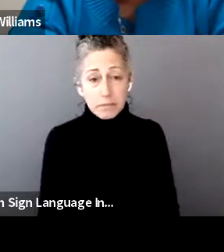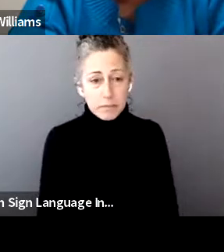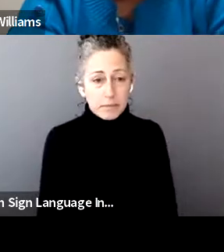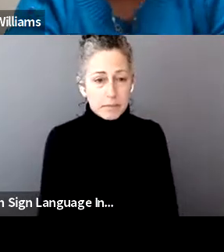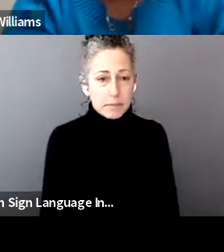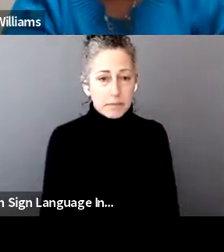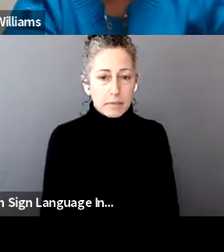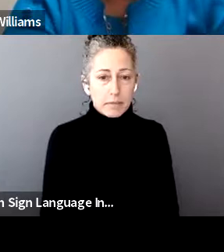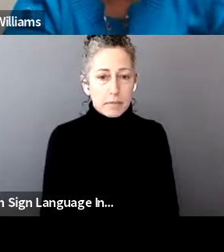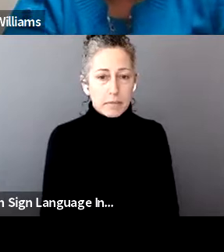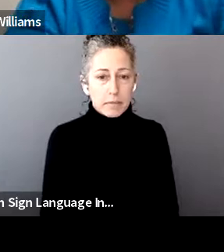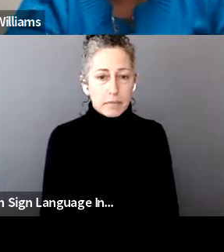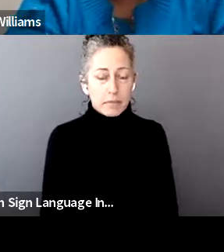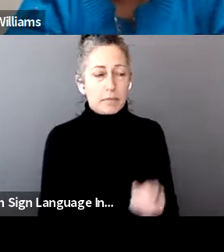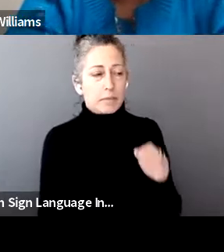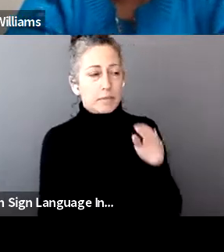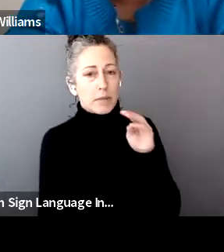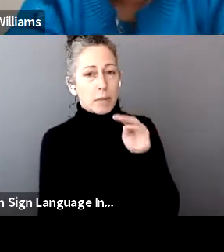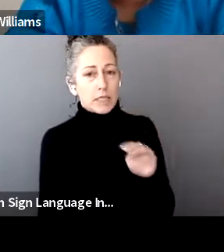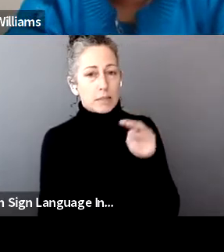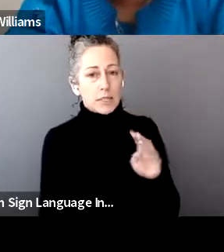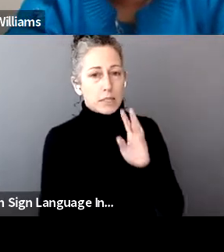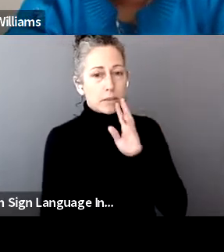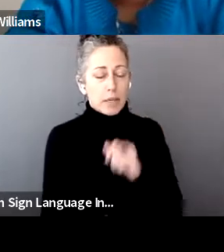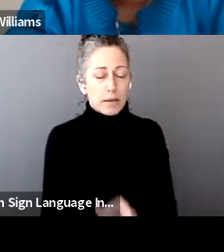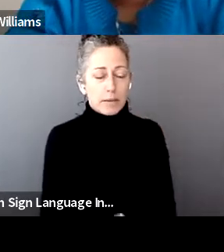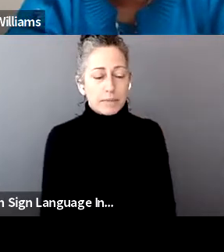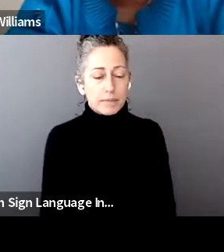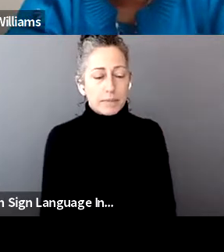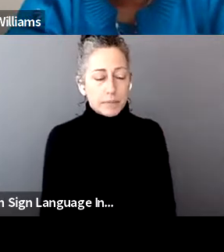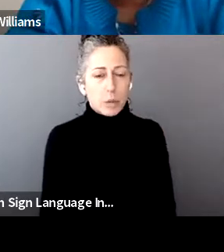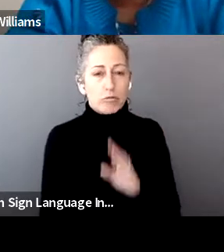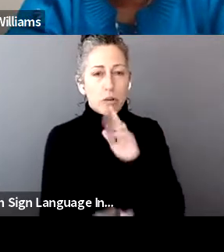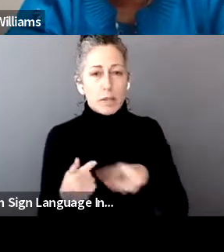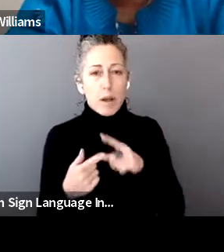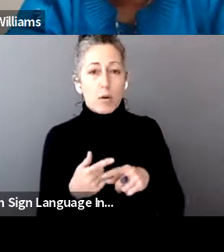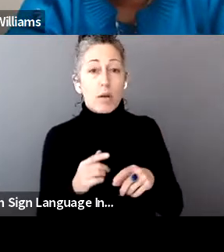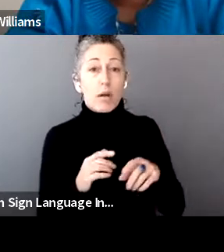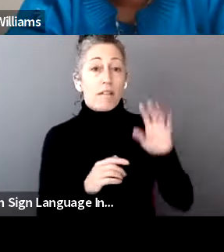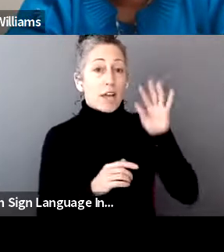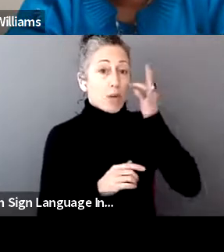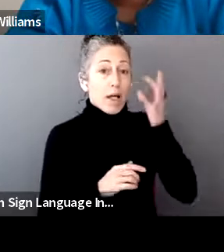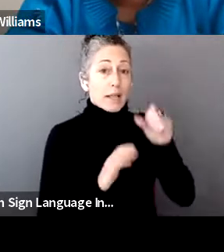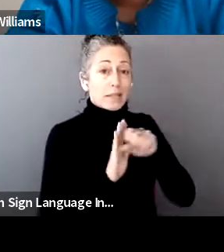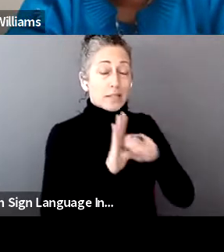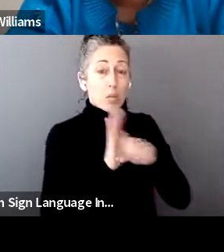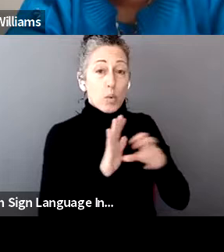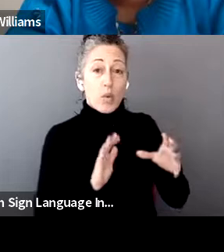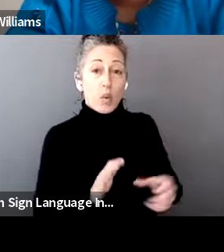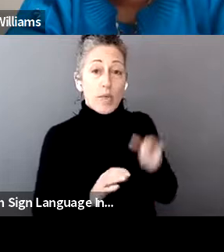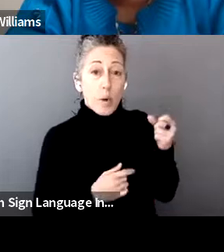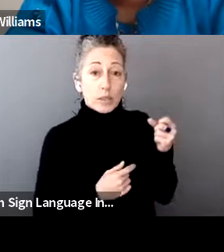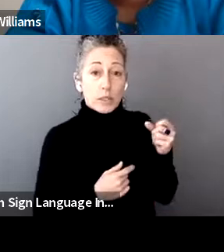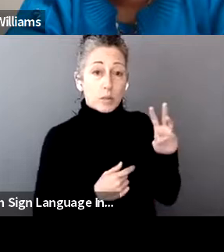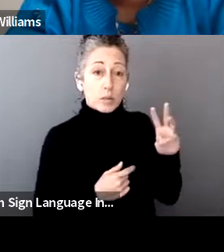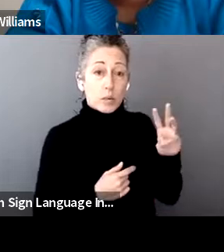Now this is a good question. We spoke about, um, withholdings, federal and state withholdings from unemployment. Um, this has